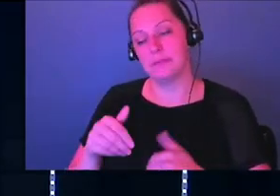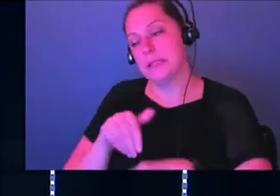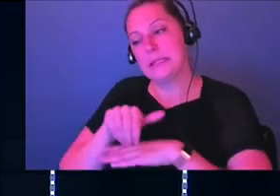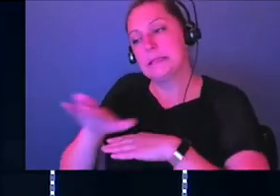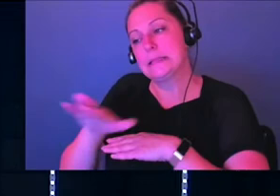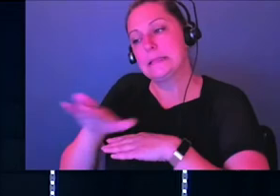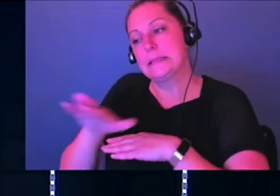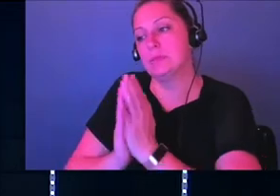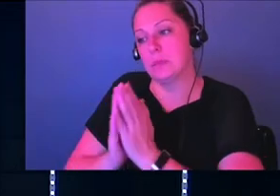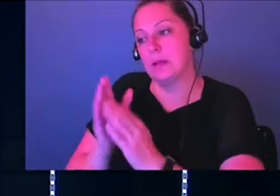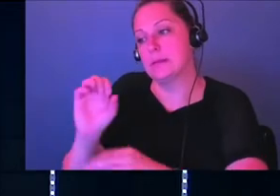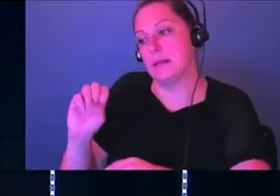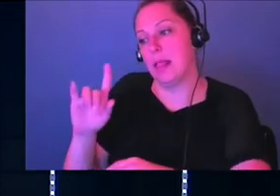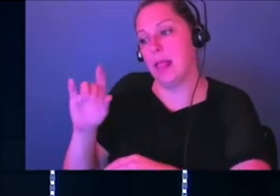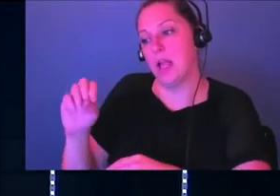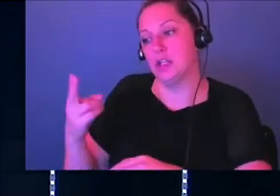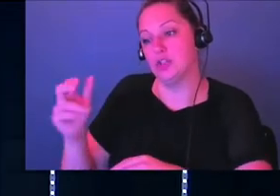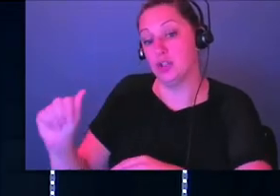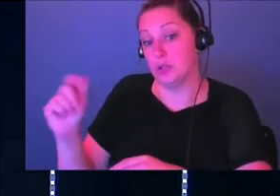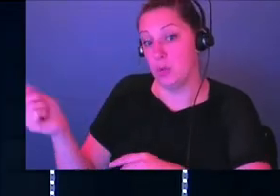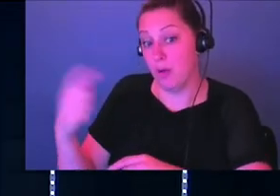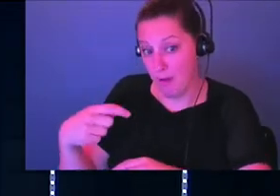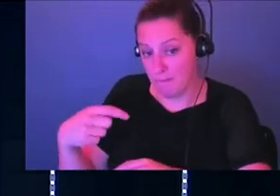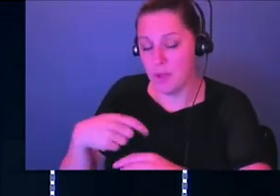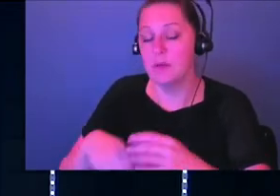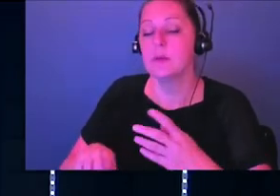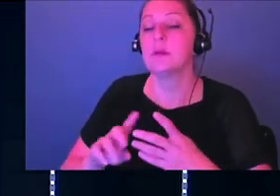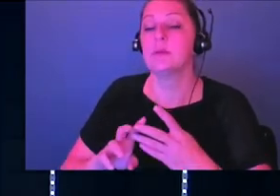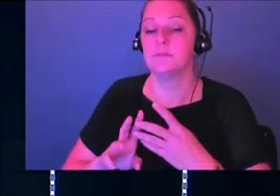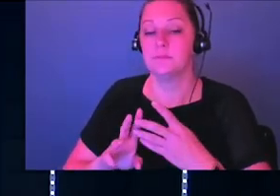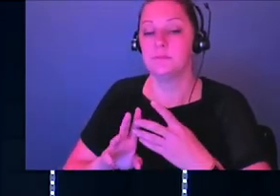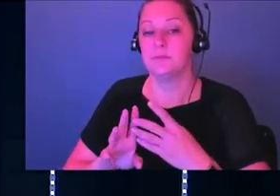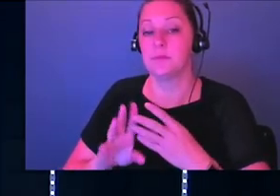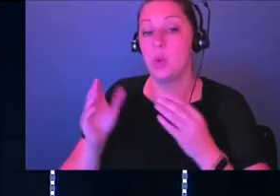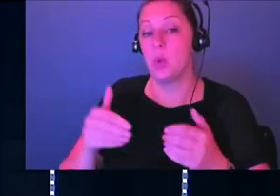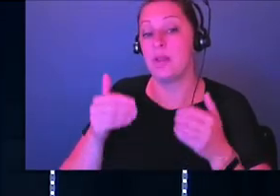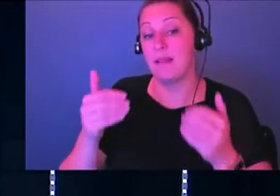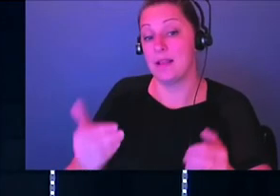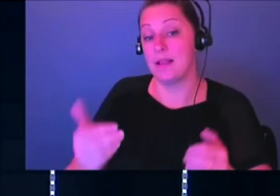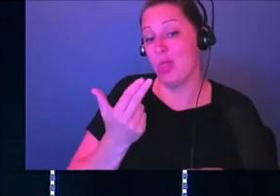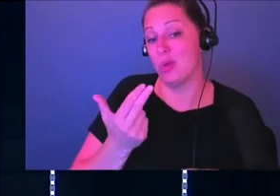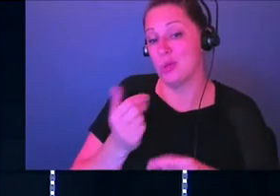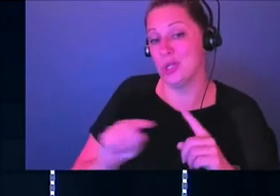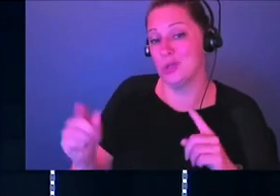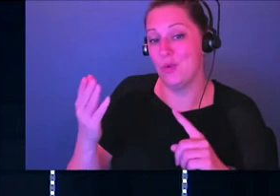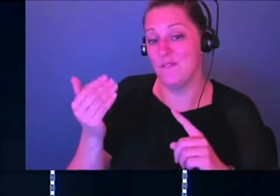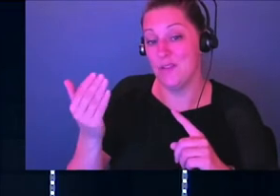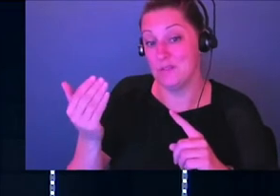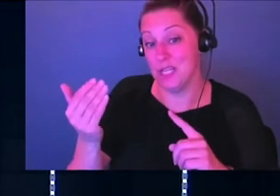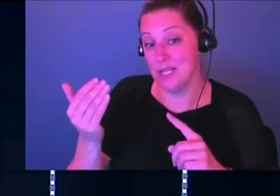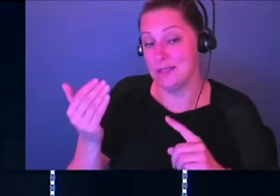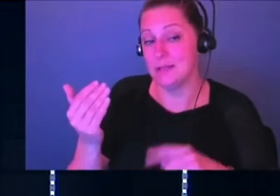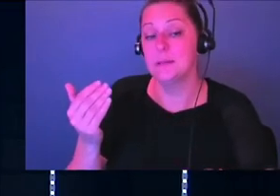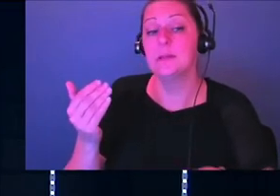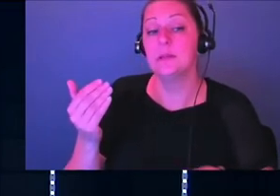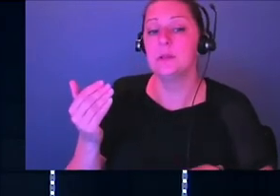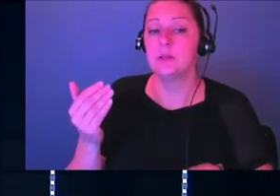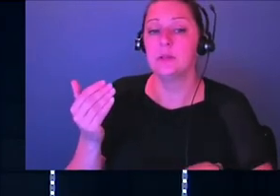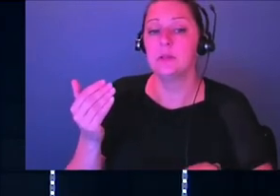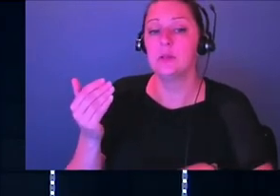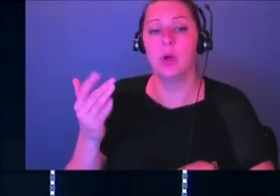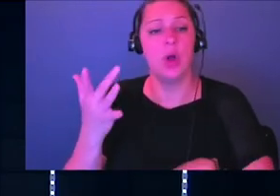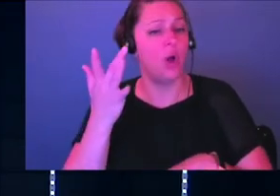here's how the rest of the story plays out. Second Kings 3, 13 through 15. Elisha said to the king of Israel, okay, he's talking to Jehoram, why